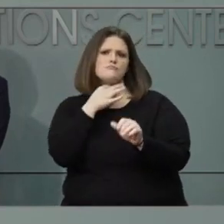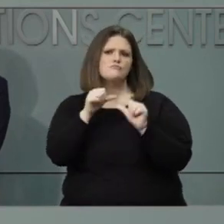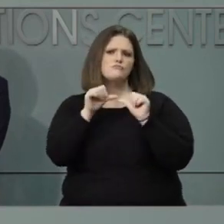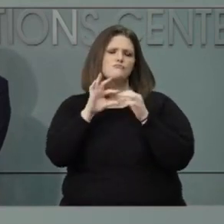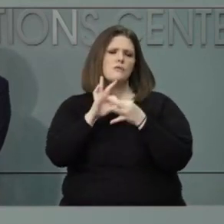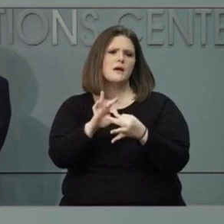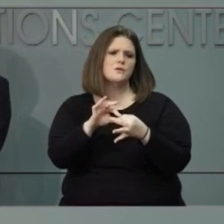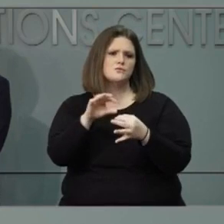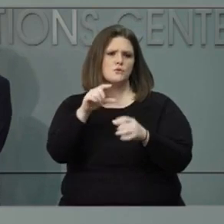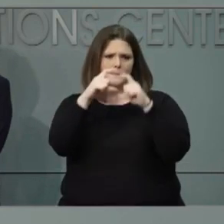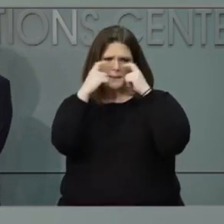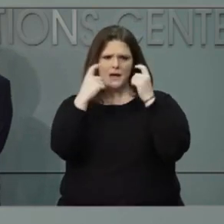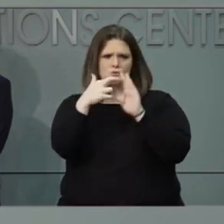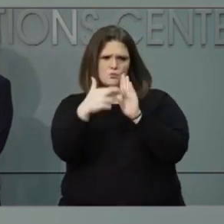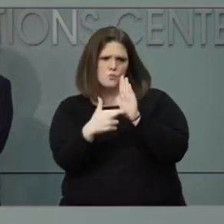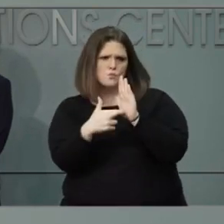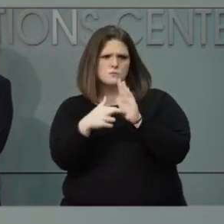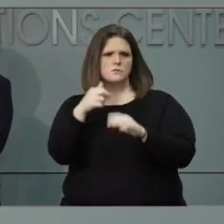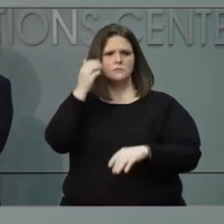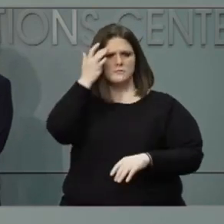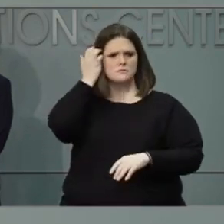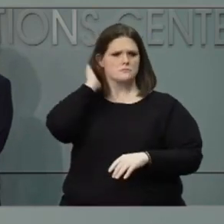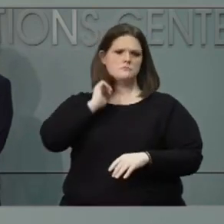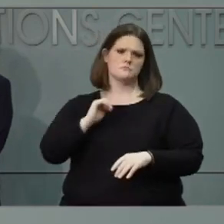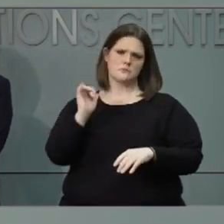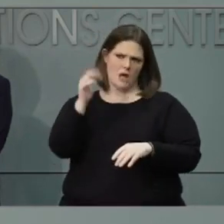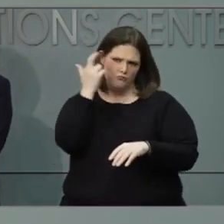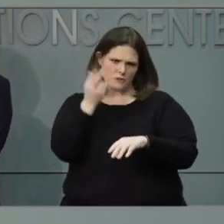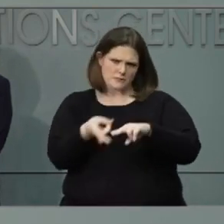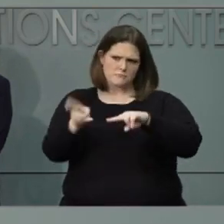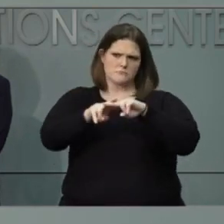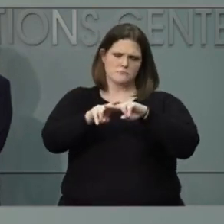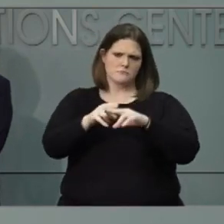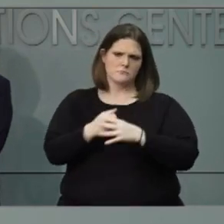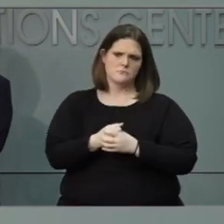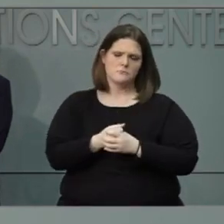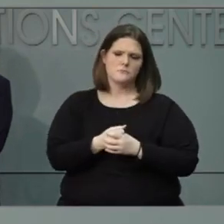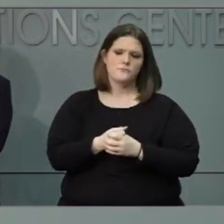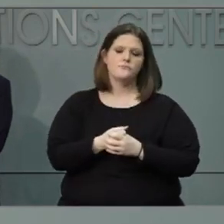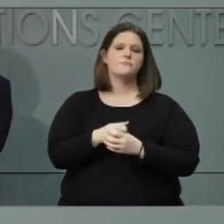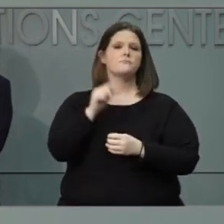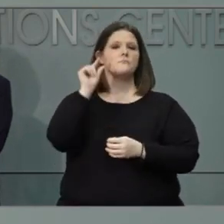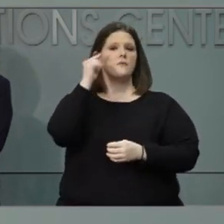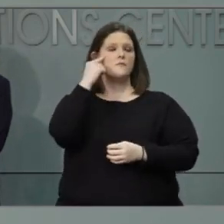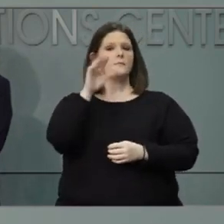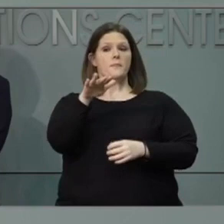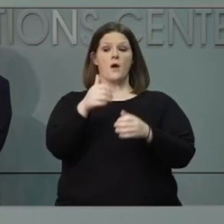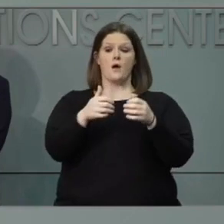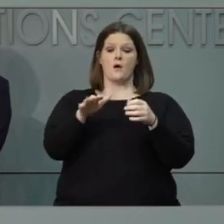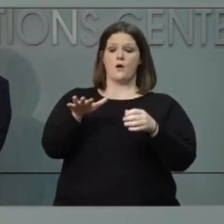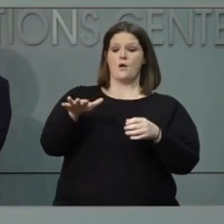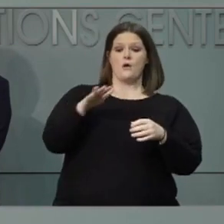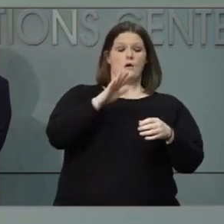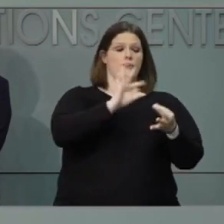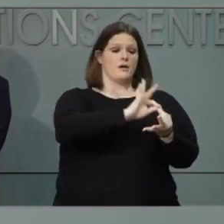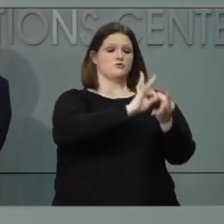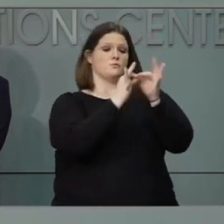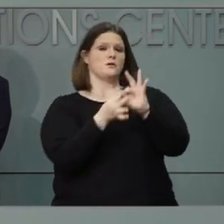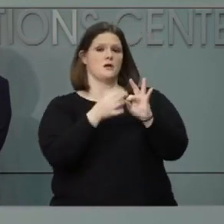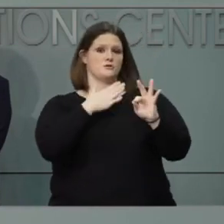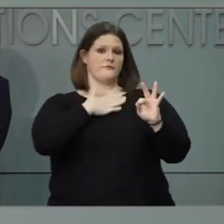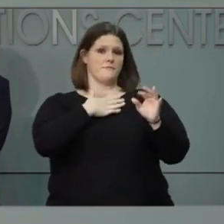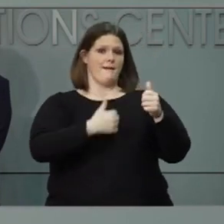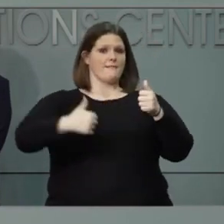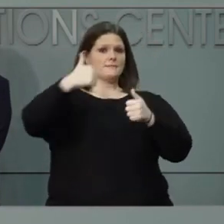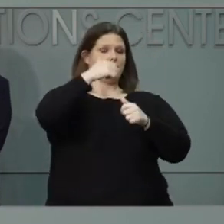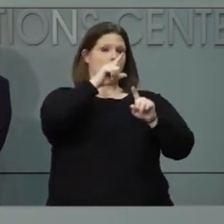The enforcement of the executive order can be done by local and state law enforcement, local health departments,